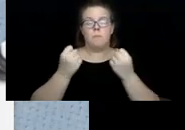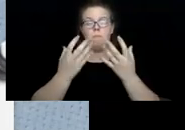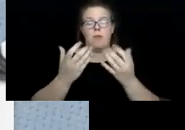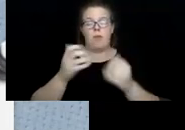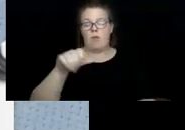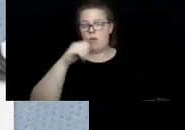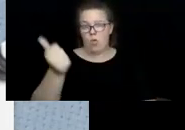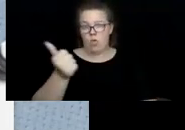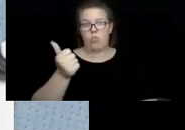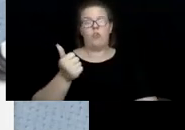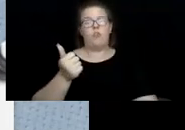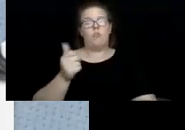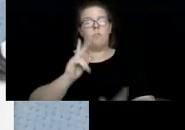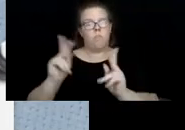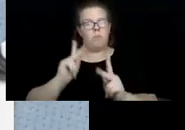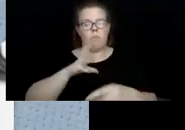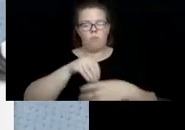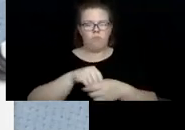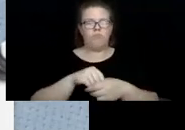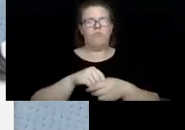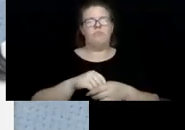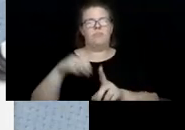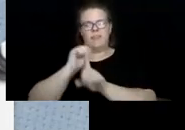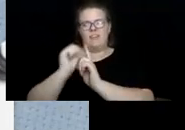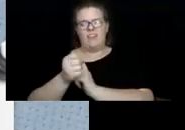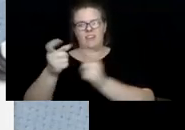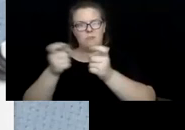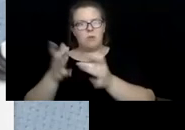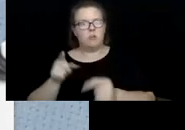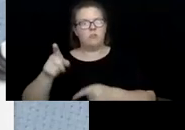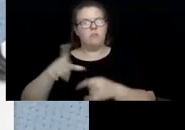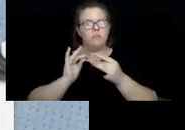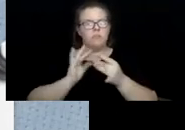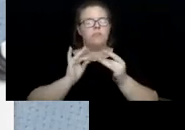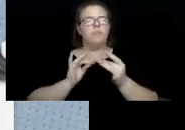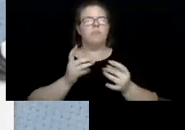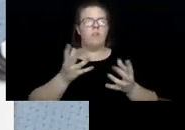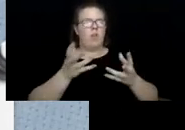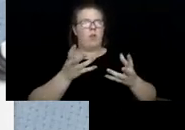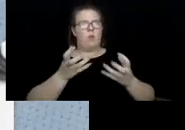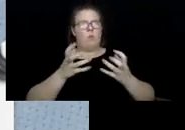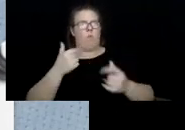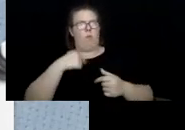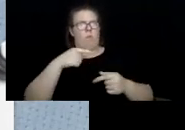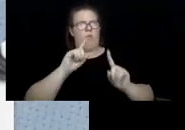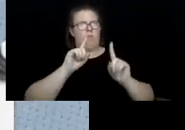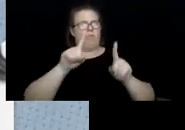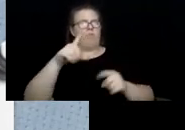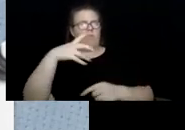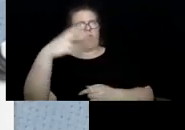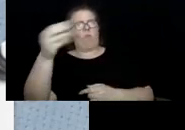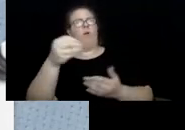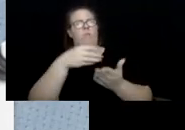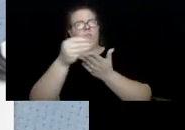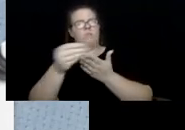stakeholders and many of our case managers who are saying, they want me to go, people want me to go shopping for them. I can't